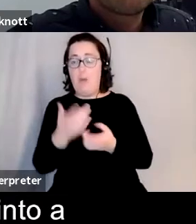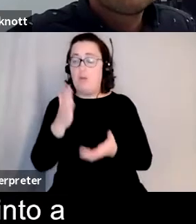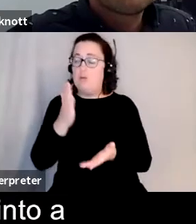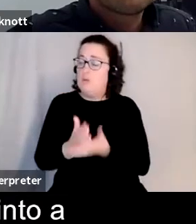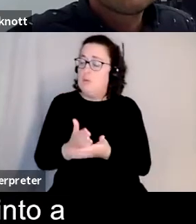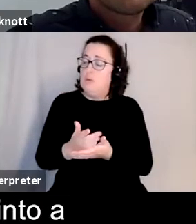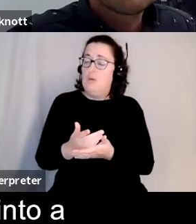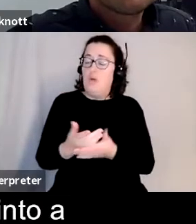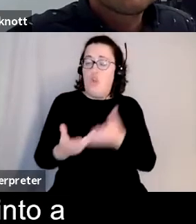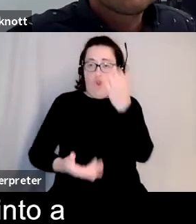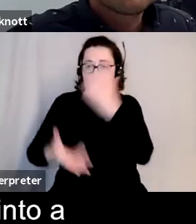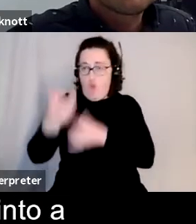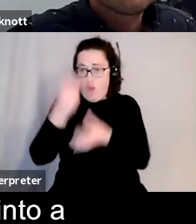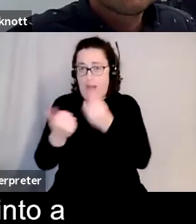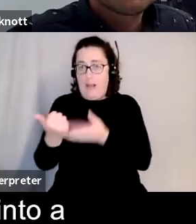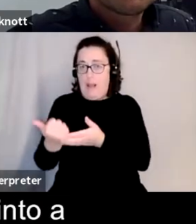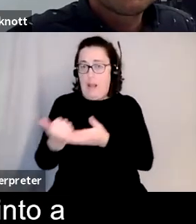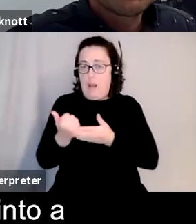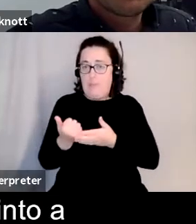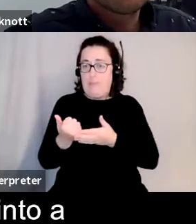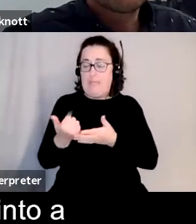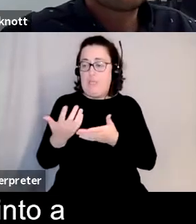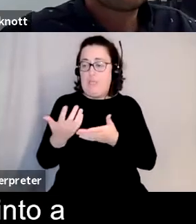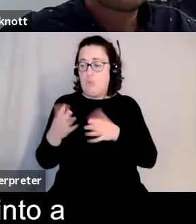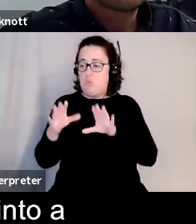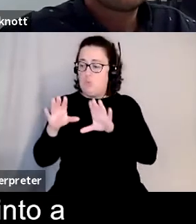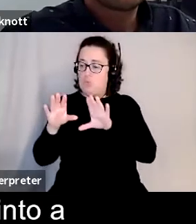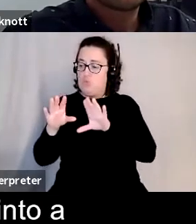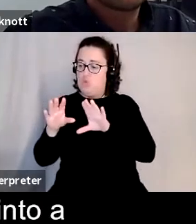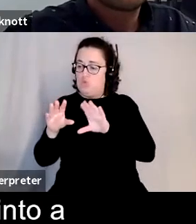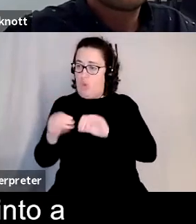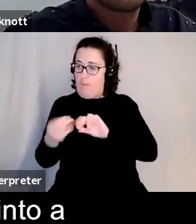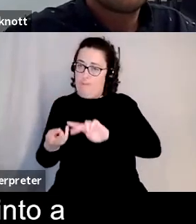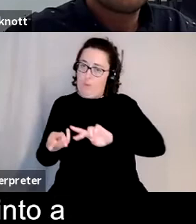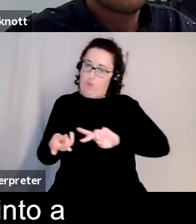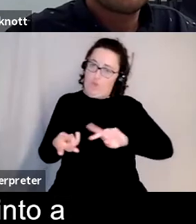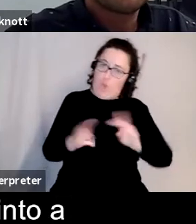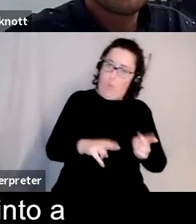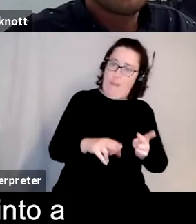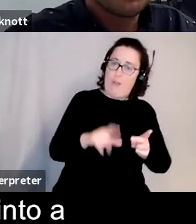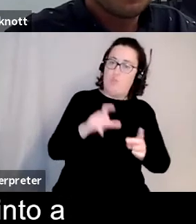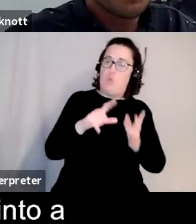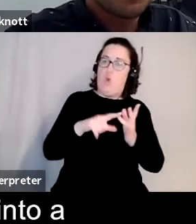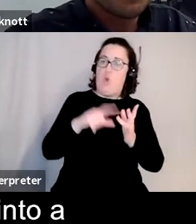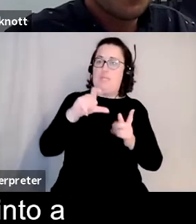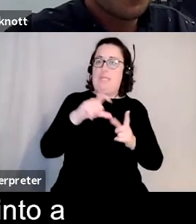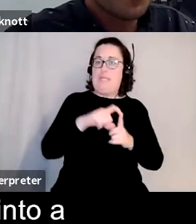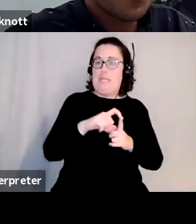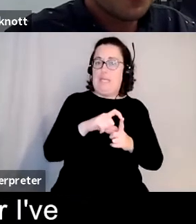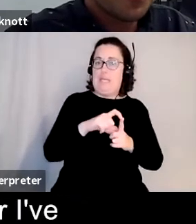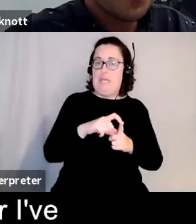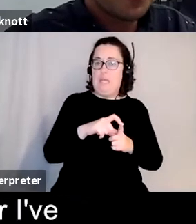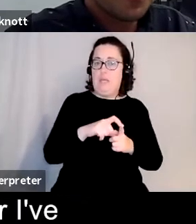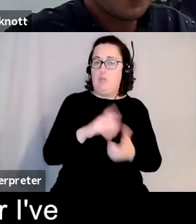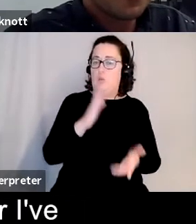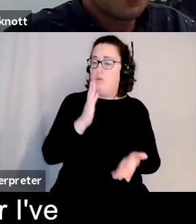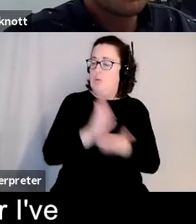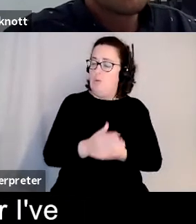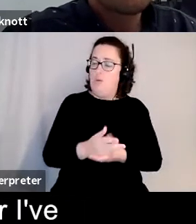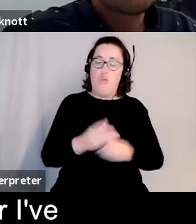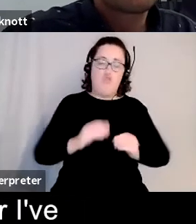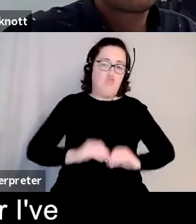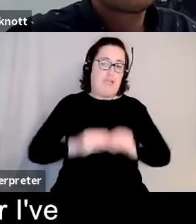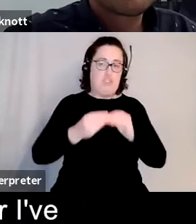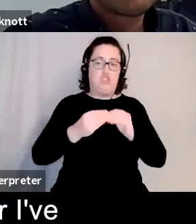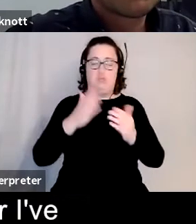maintain slipping back into a relapse of ocd so it's been massively integral for me